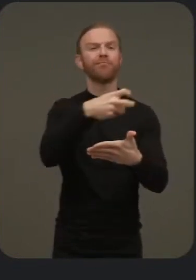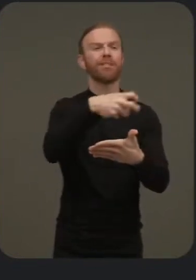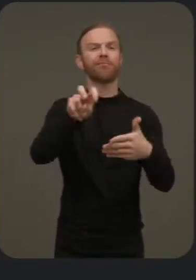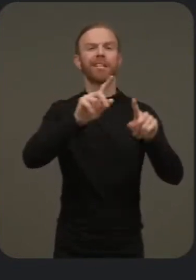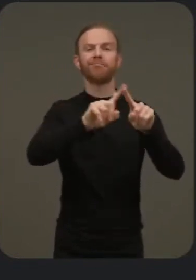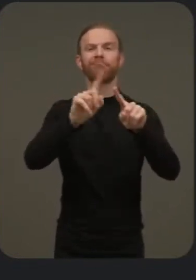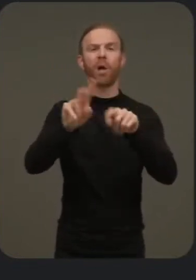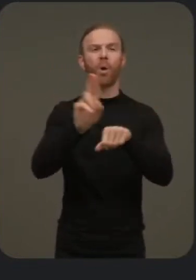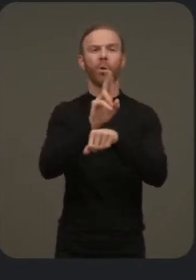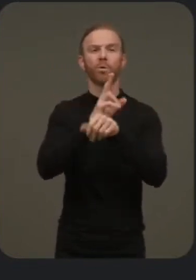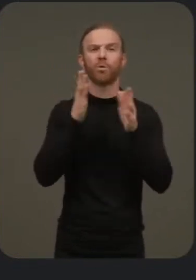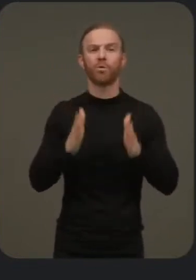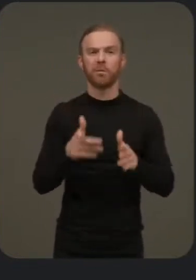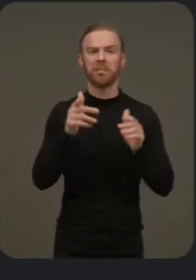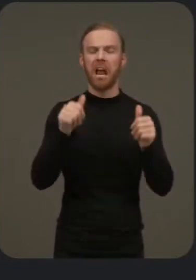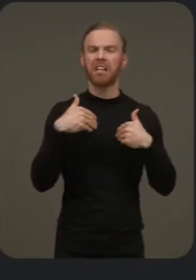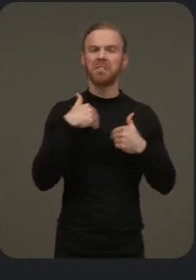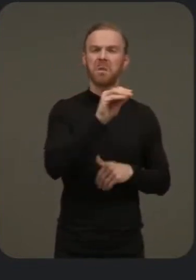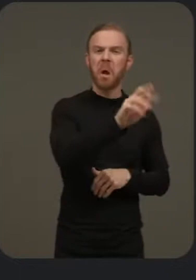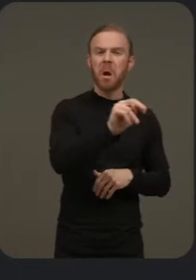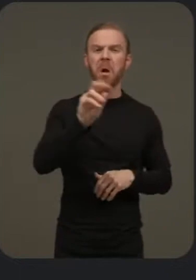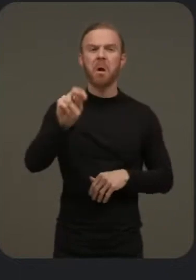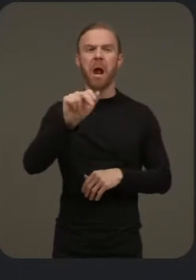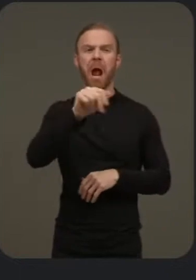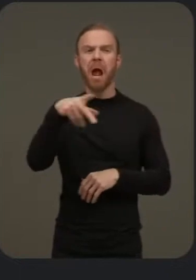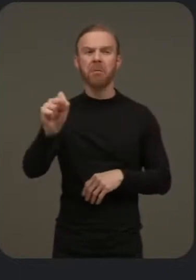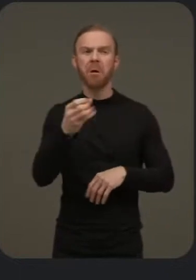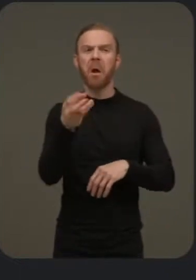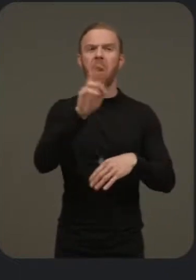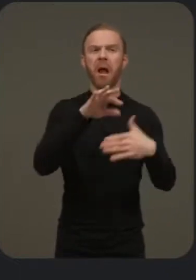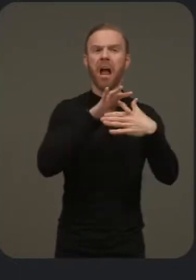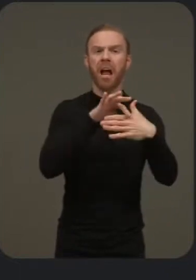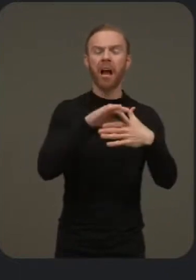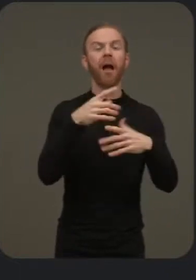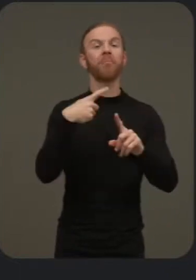and your own content while maintaining your privacy.